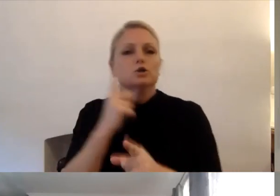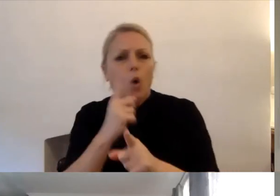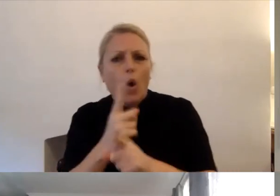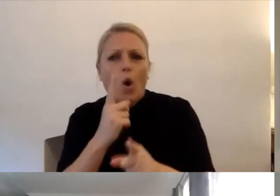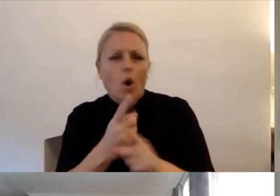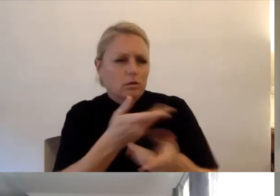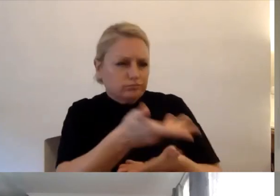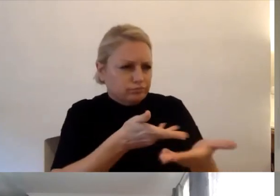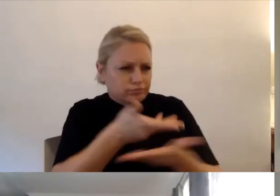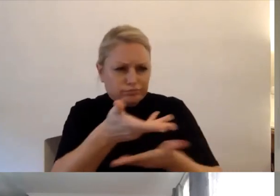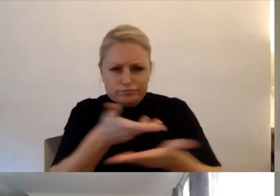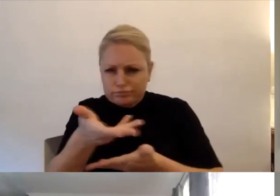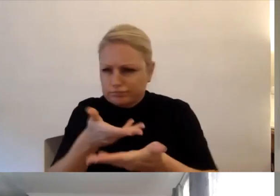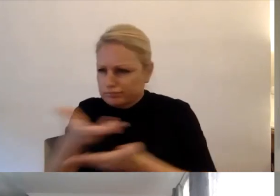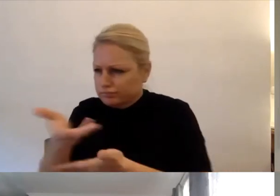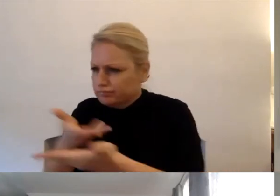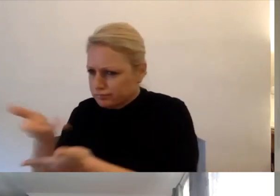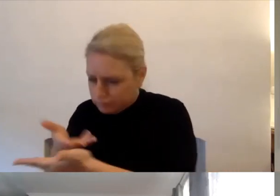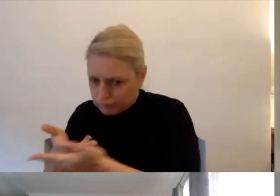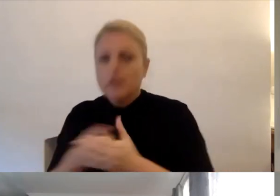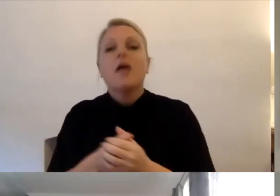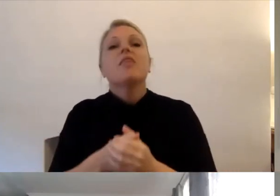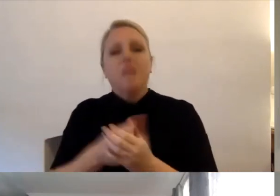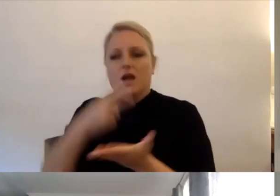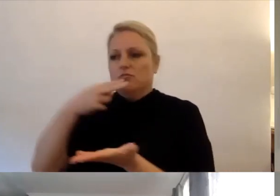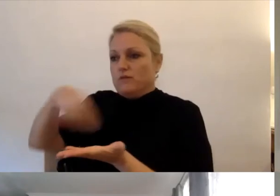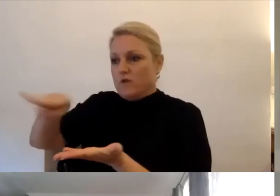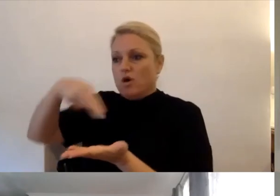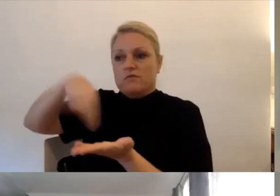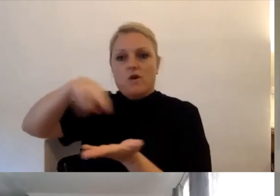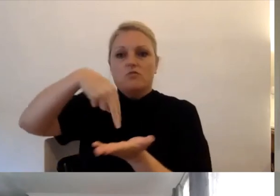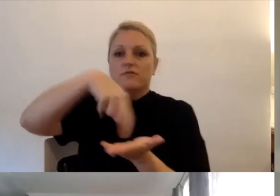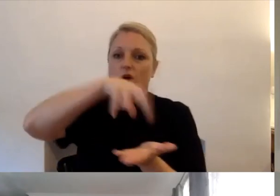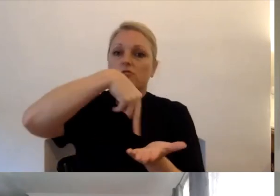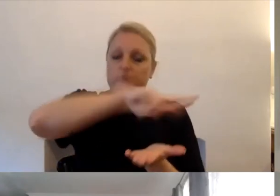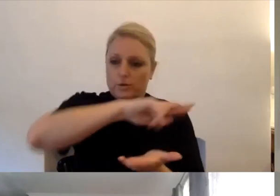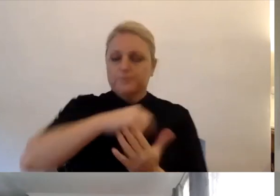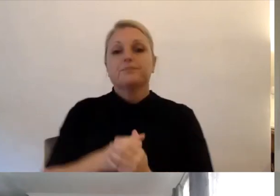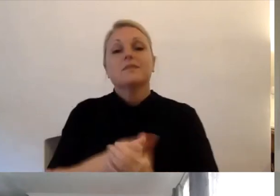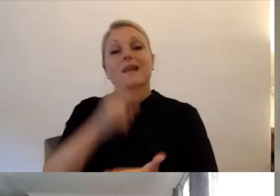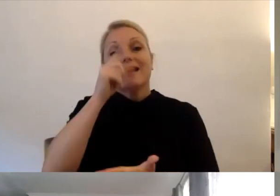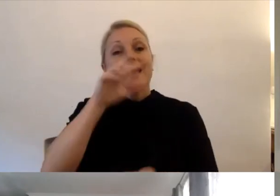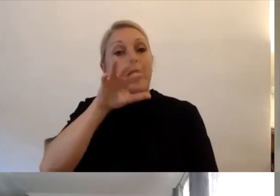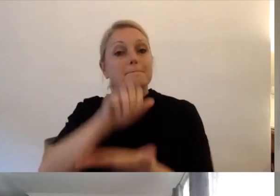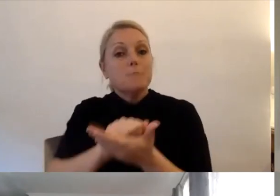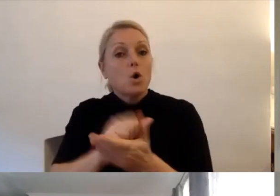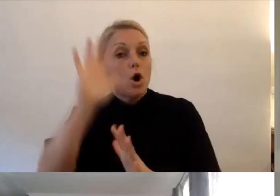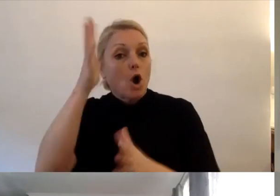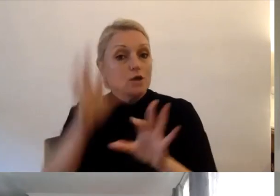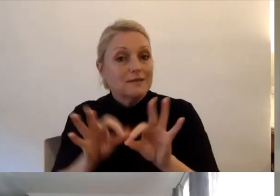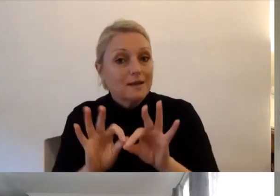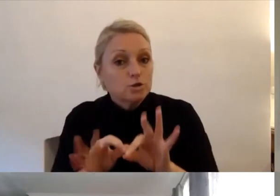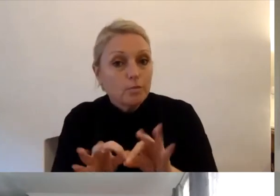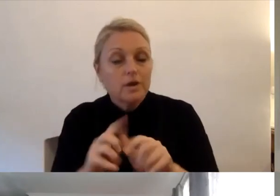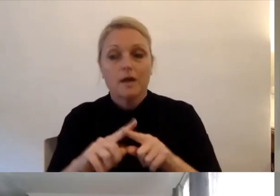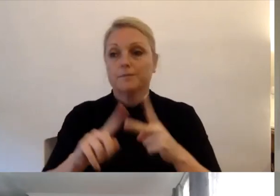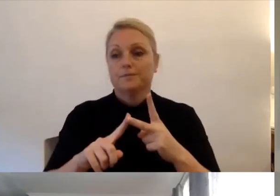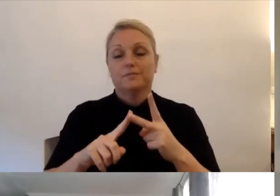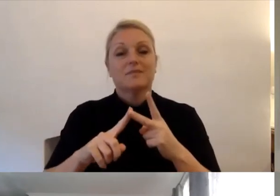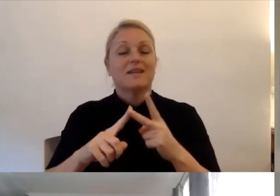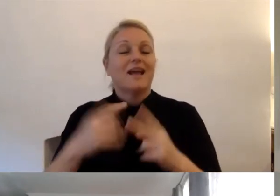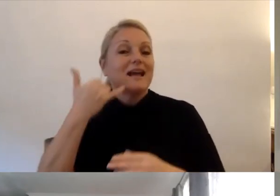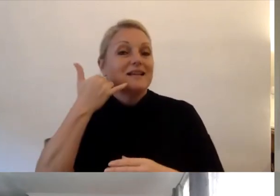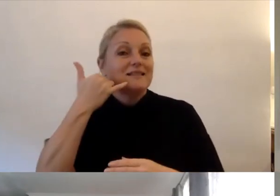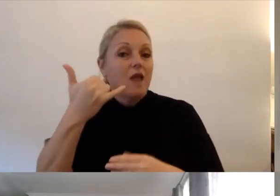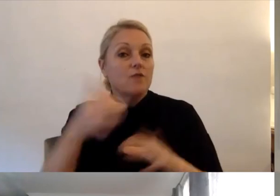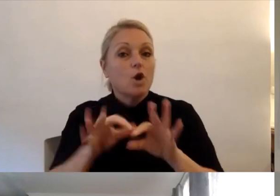behalf. We use Auslan interpreters as well as telephone interpreting services for